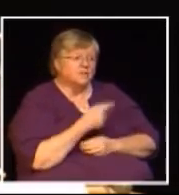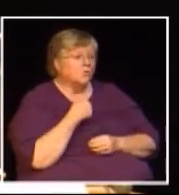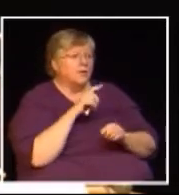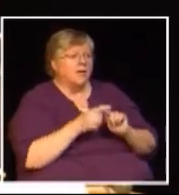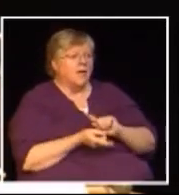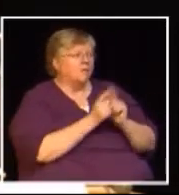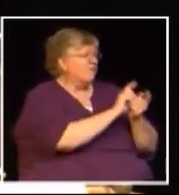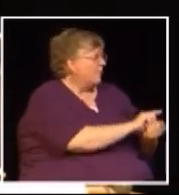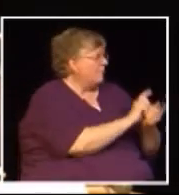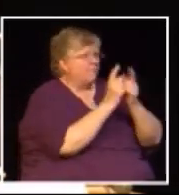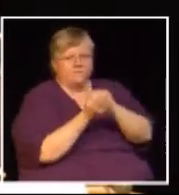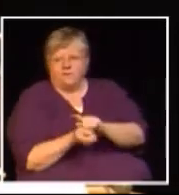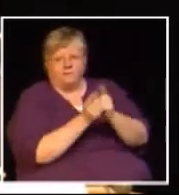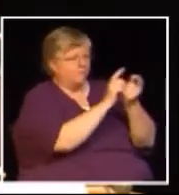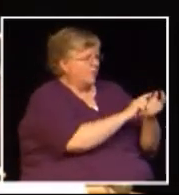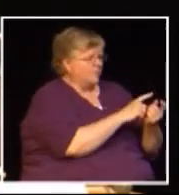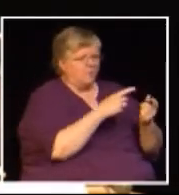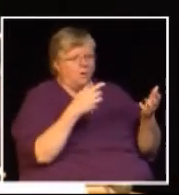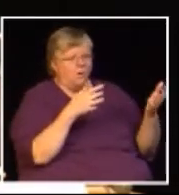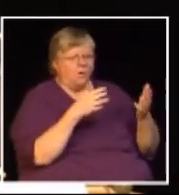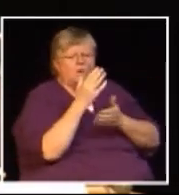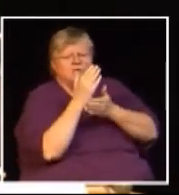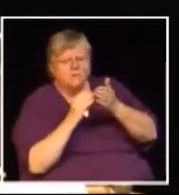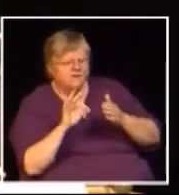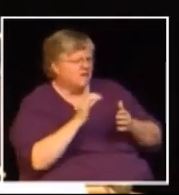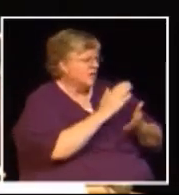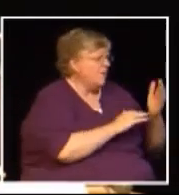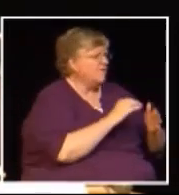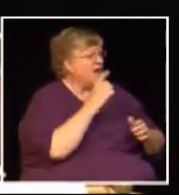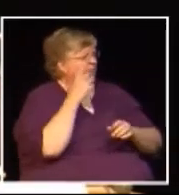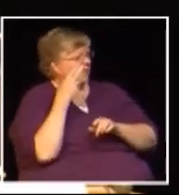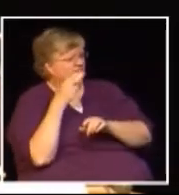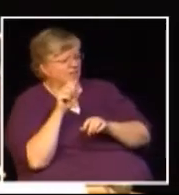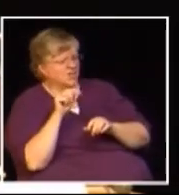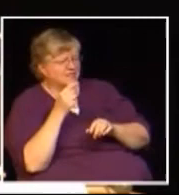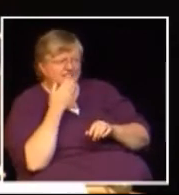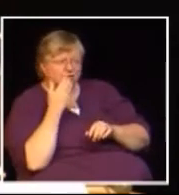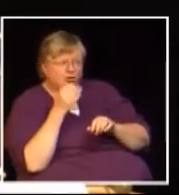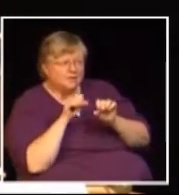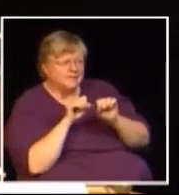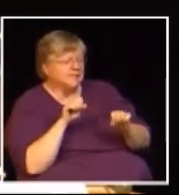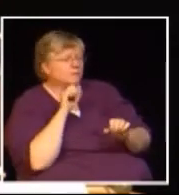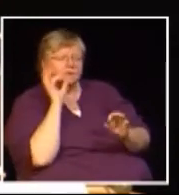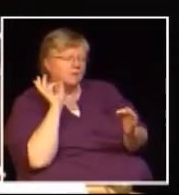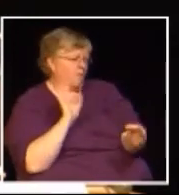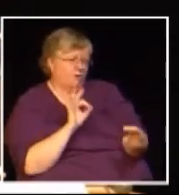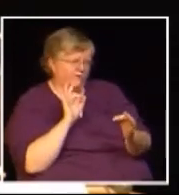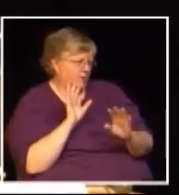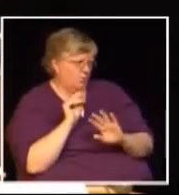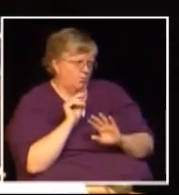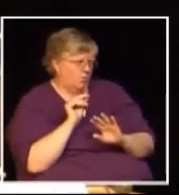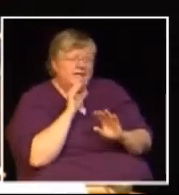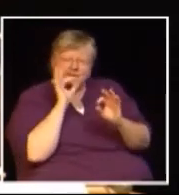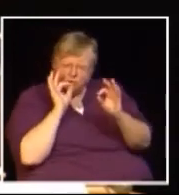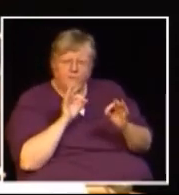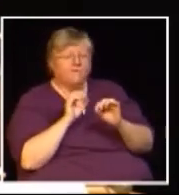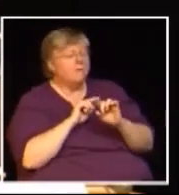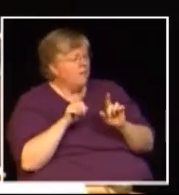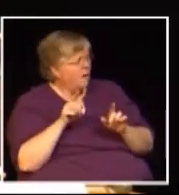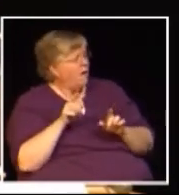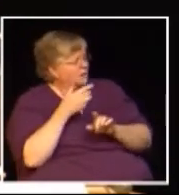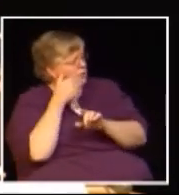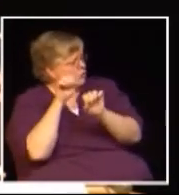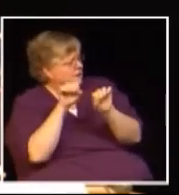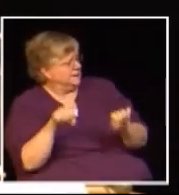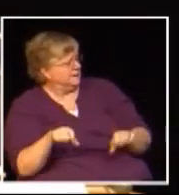reality so we can't be flip-flopping back and forth I think the HST is a good system I don't think it's a perfect system in